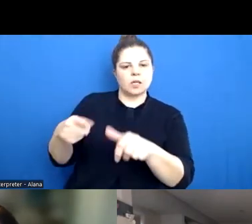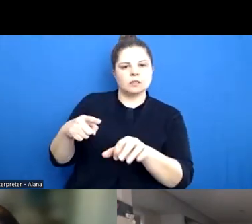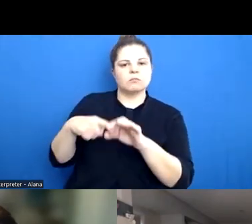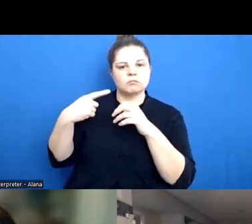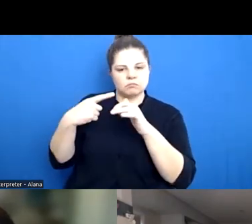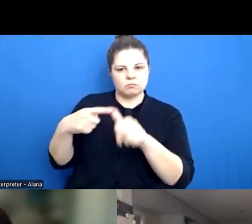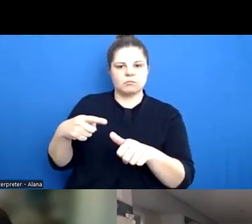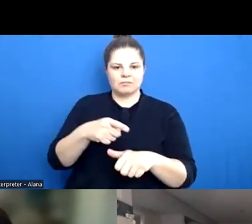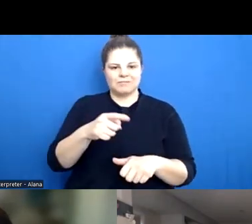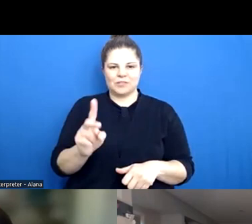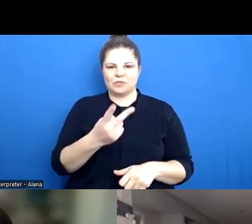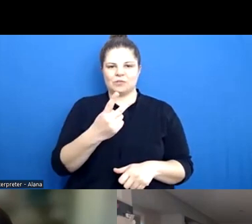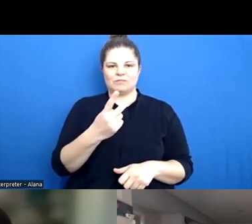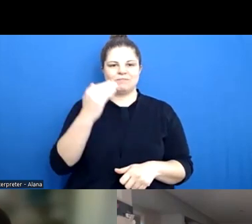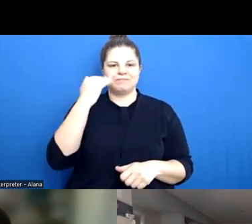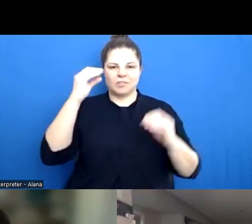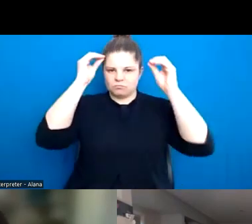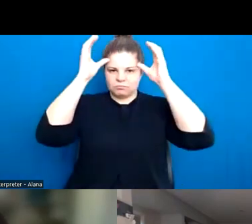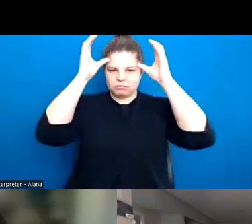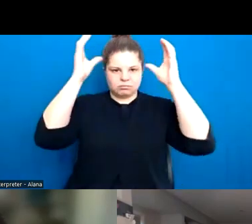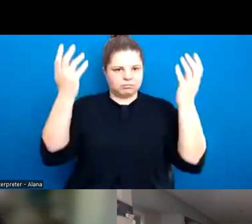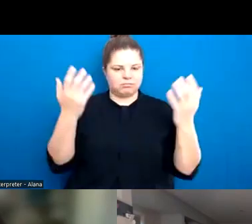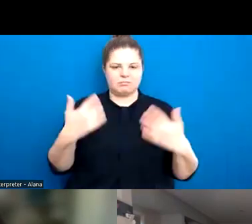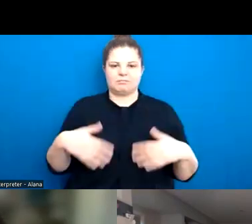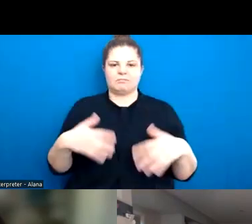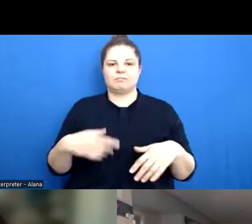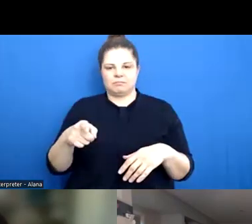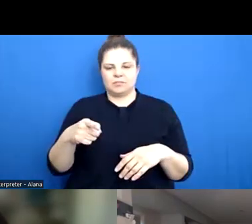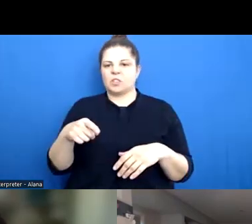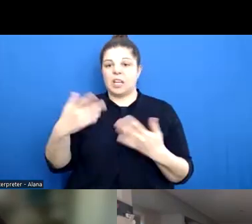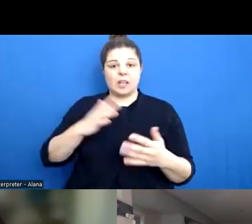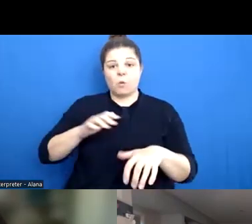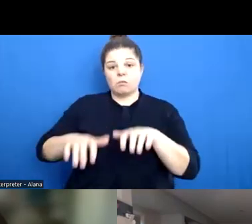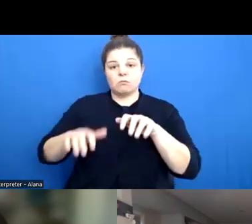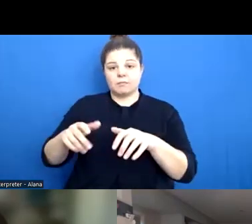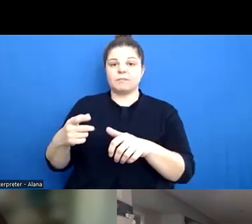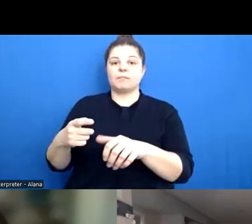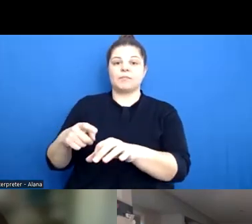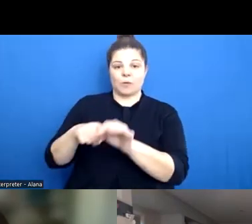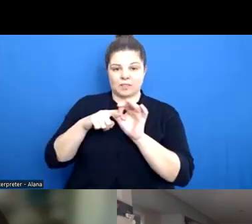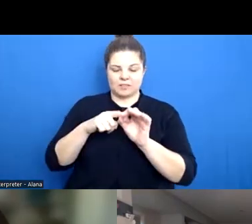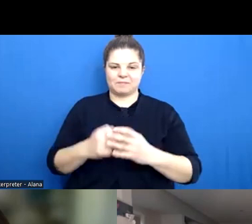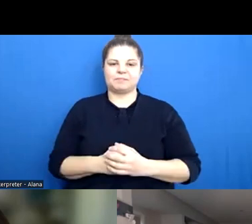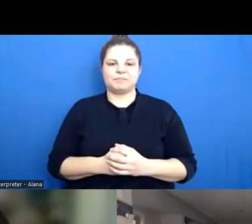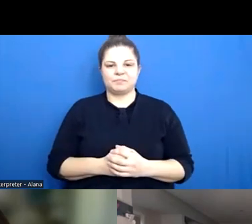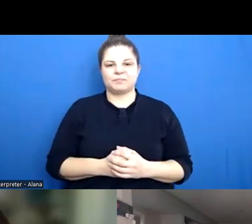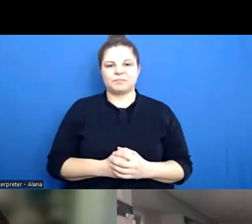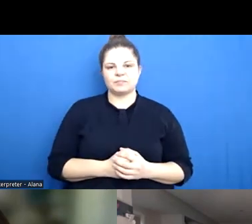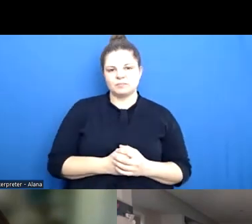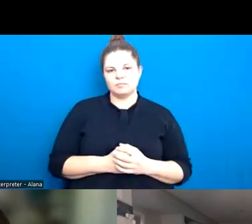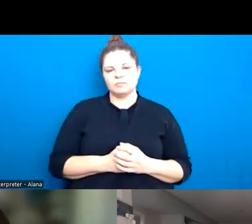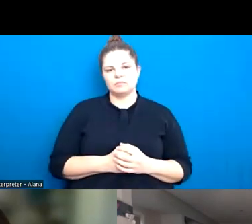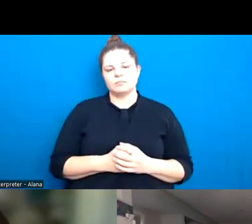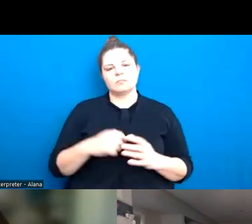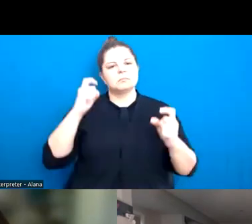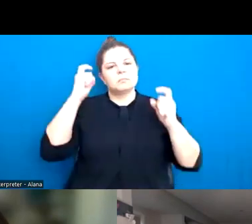very knowledgeable women, anything you want, if you want to check that in the box below. Um, but yeah, I think on those